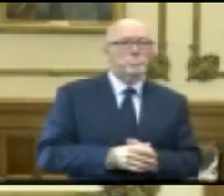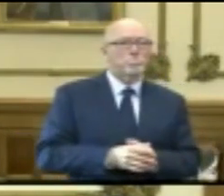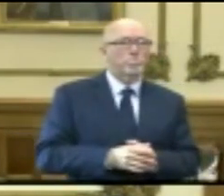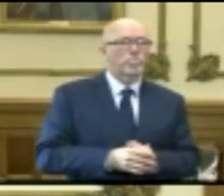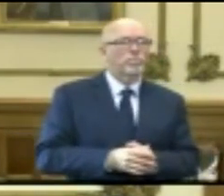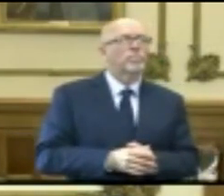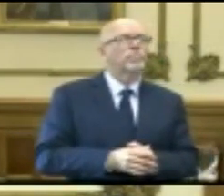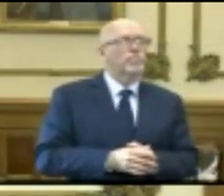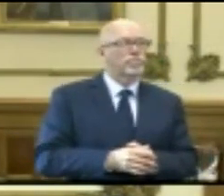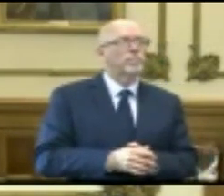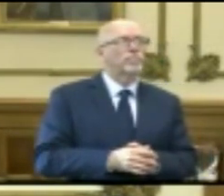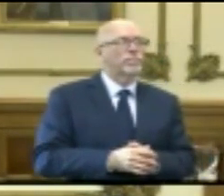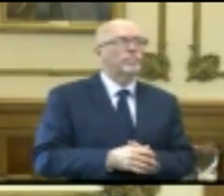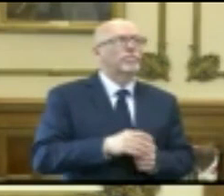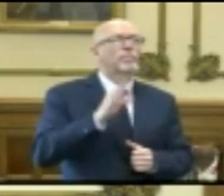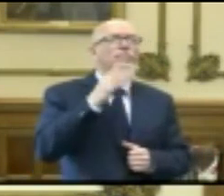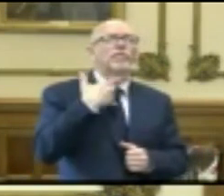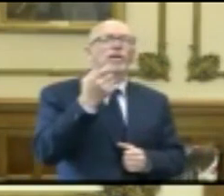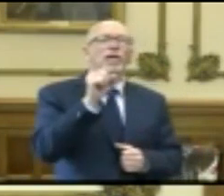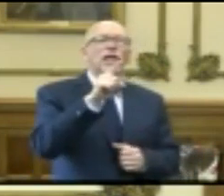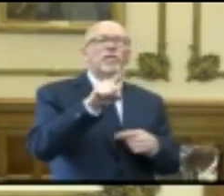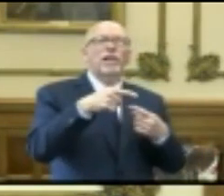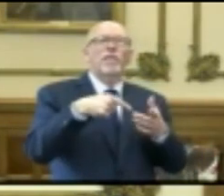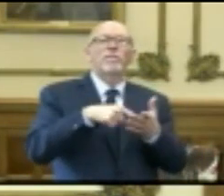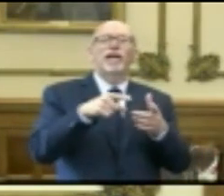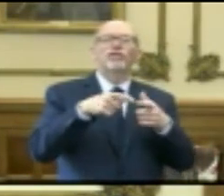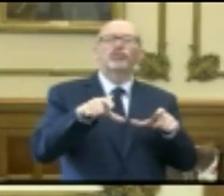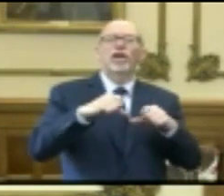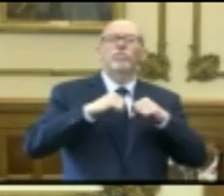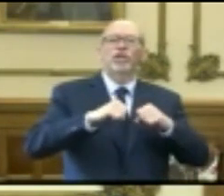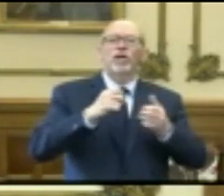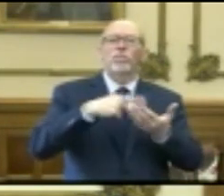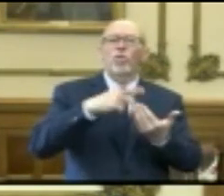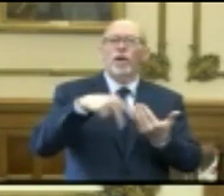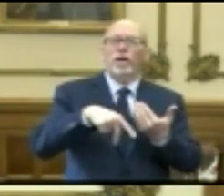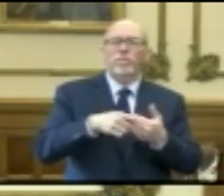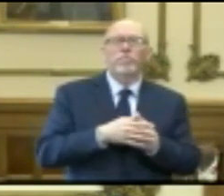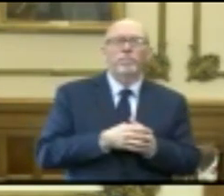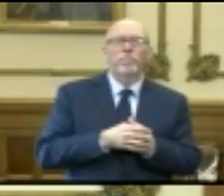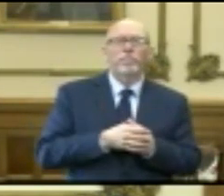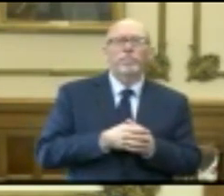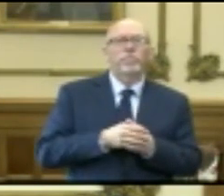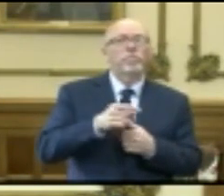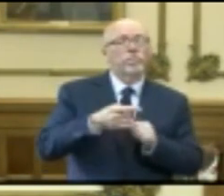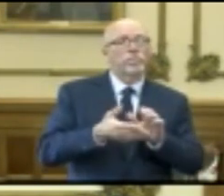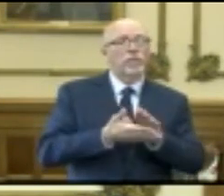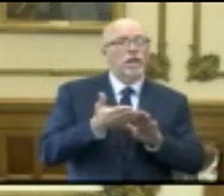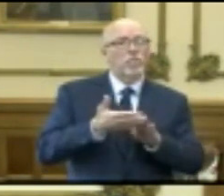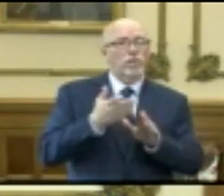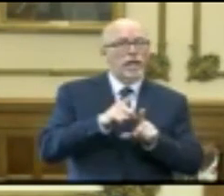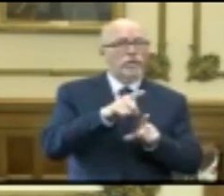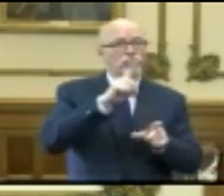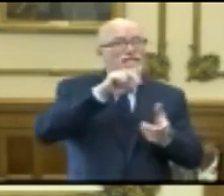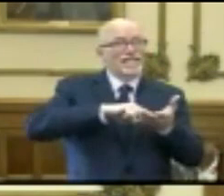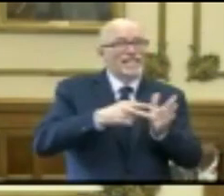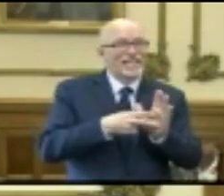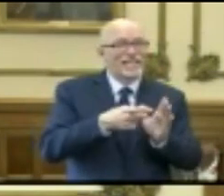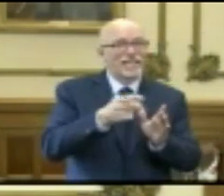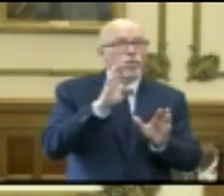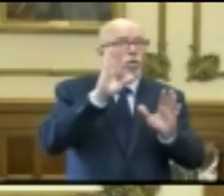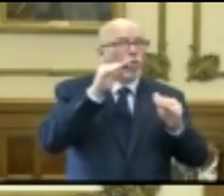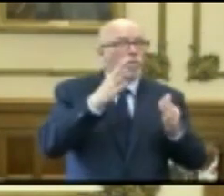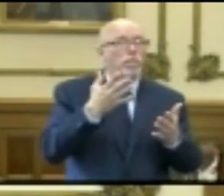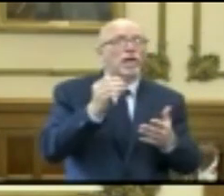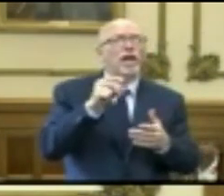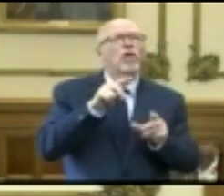Hi there. I wanted to ask about the Paycheck Protection Program. Is that operating as you intended or hoped? And